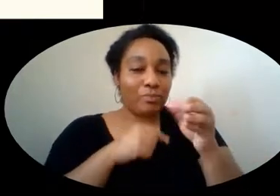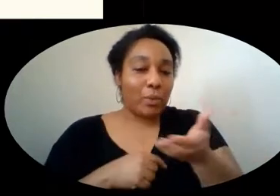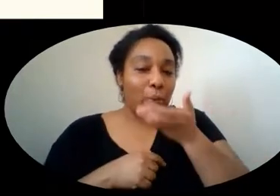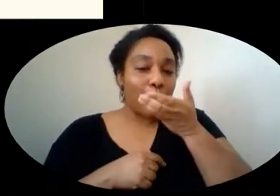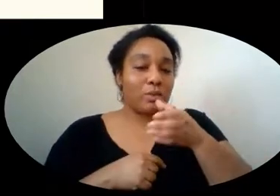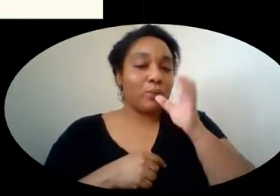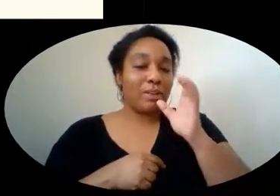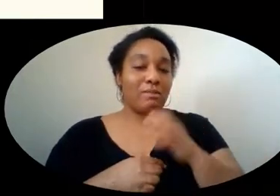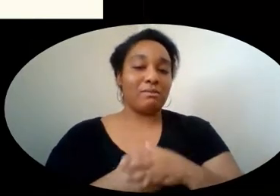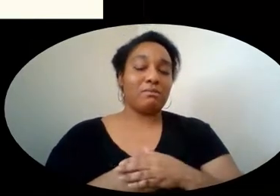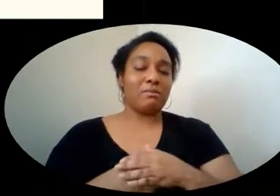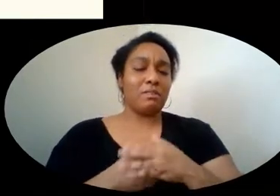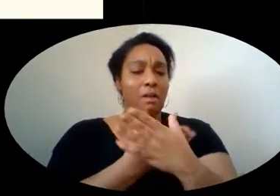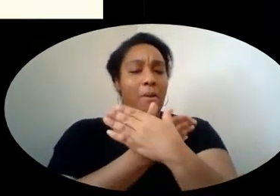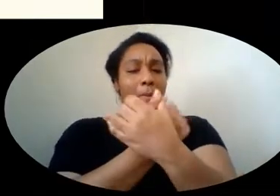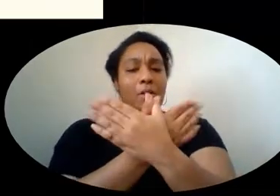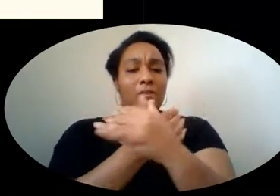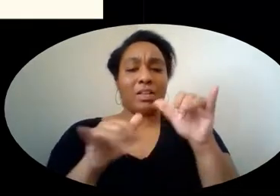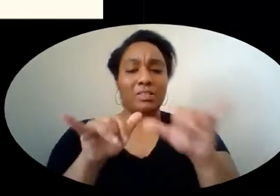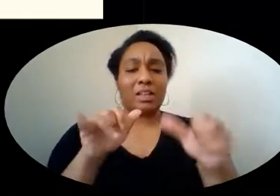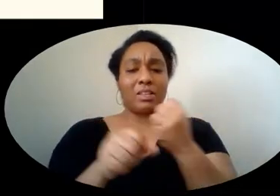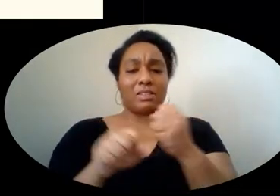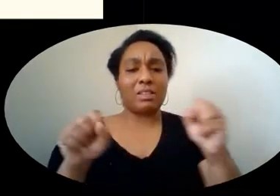How do butterflies stay safe?